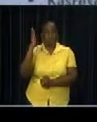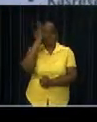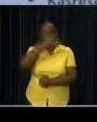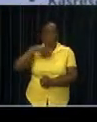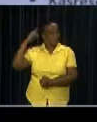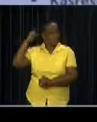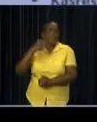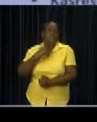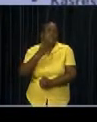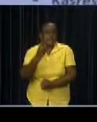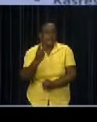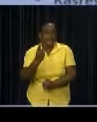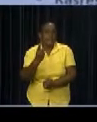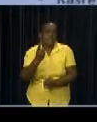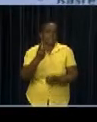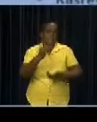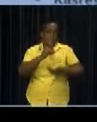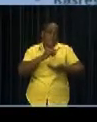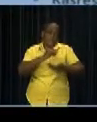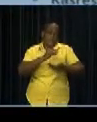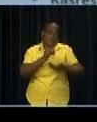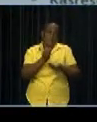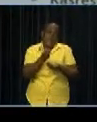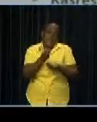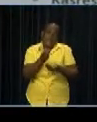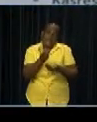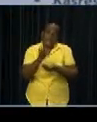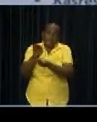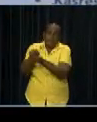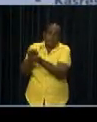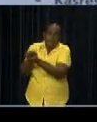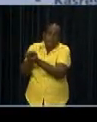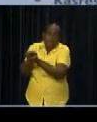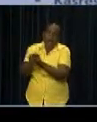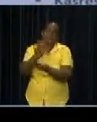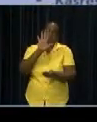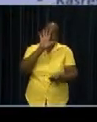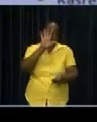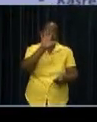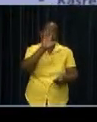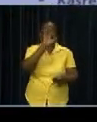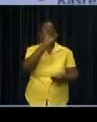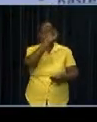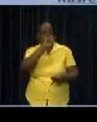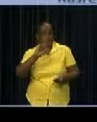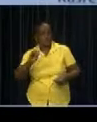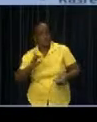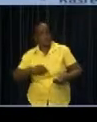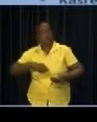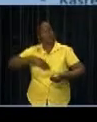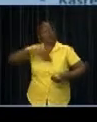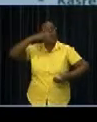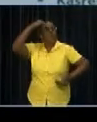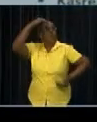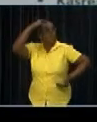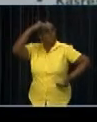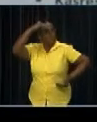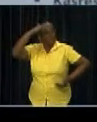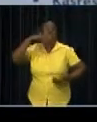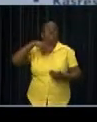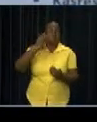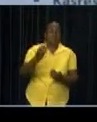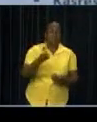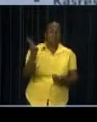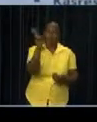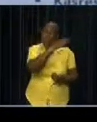press conference on Sunday to the journalists. The cash reserve of the Suriname's dollar increased from 25% to 30%